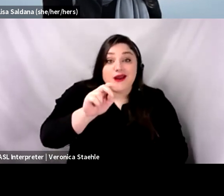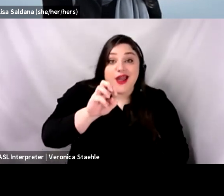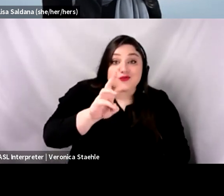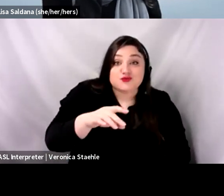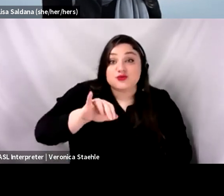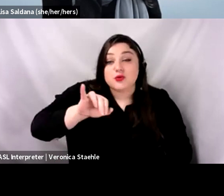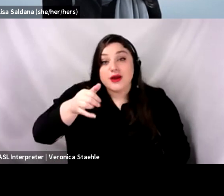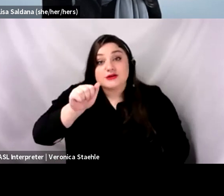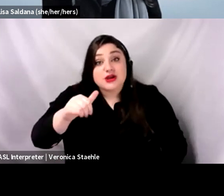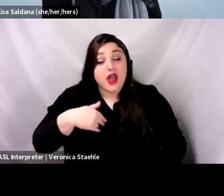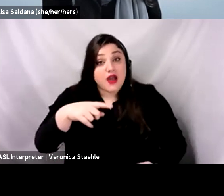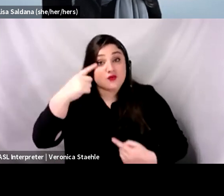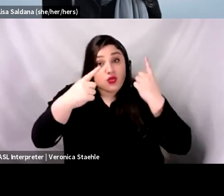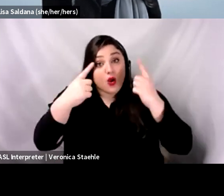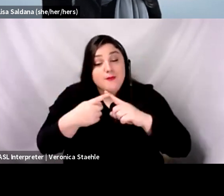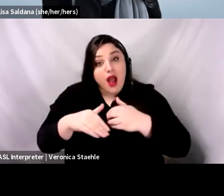that.